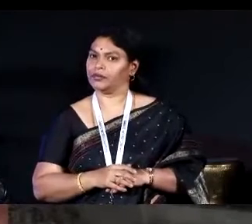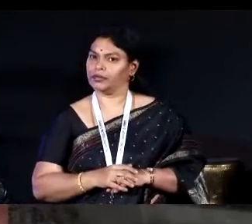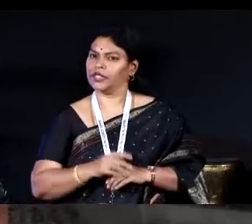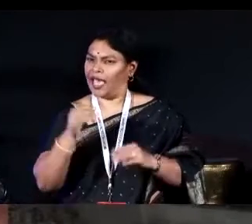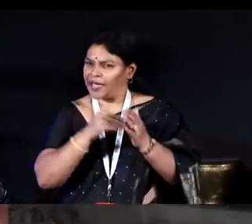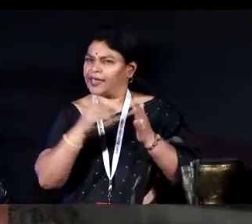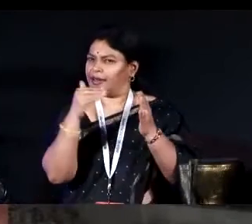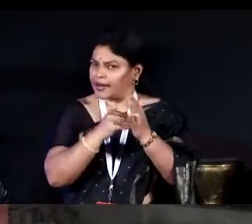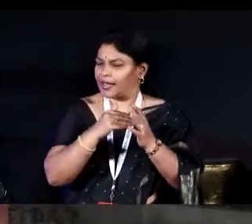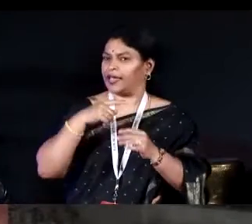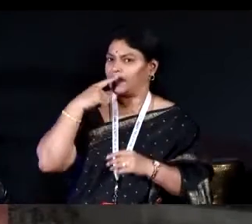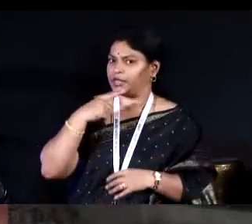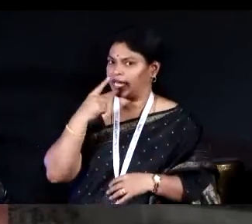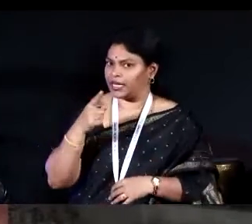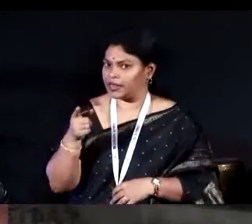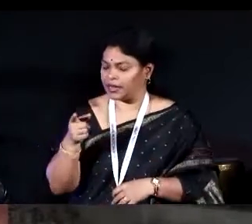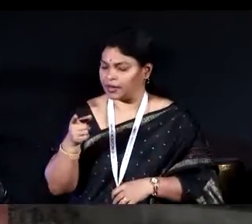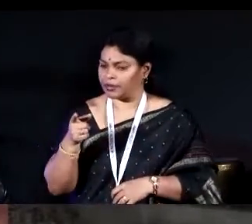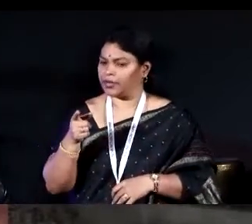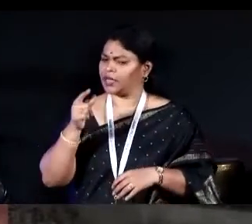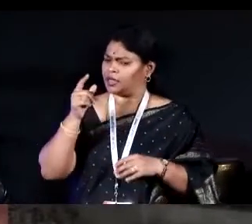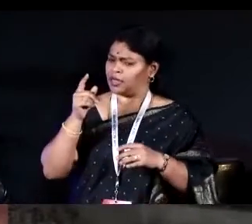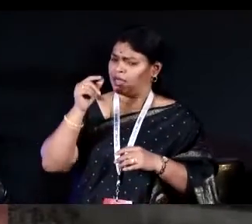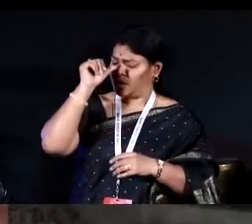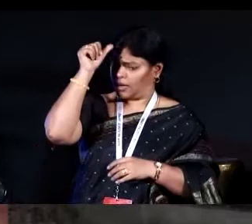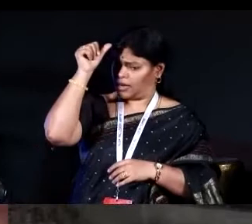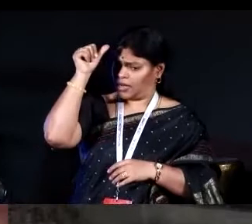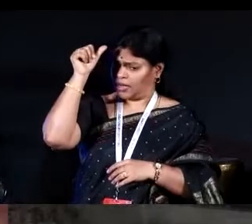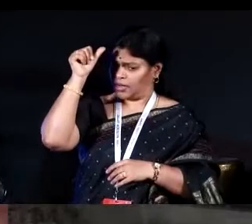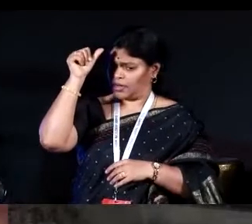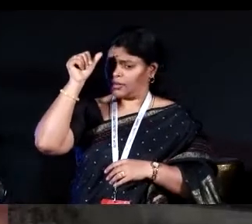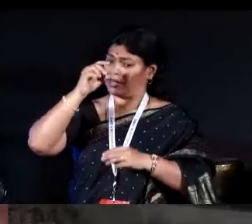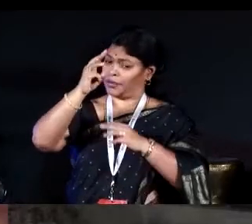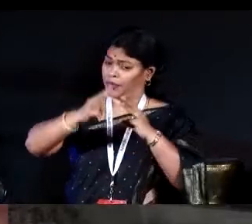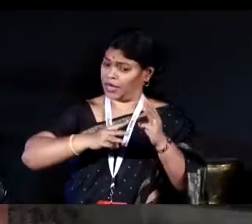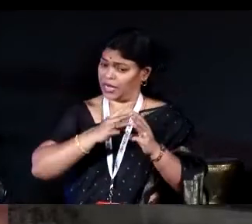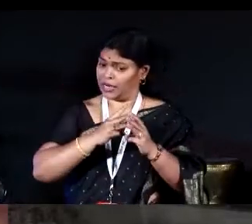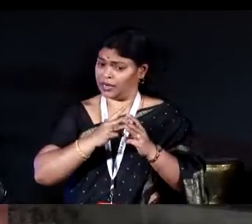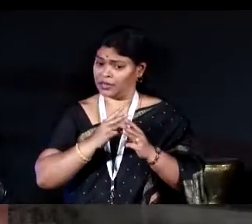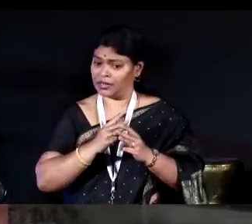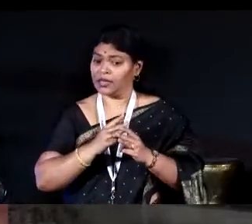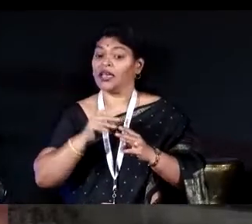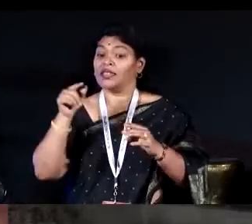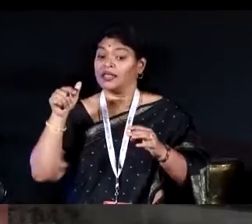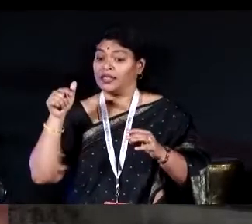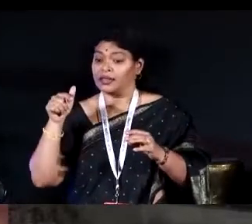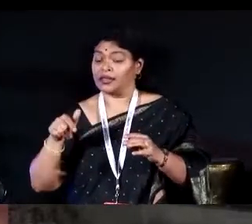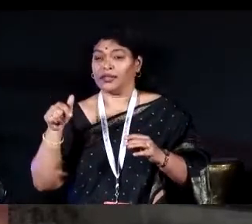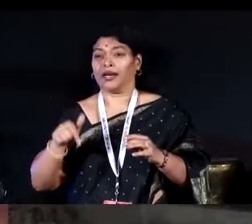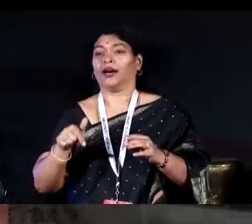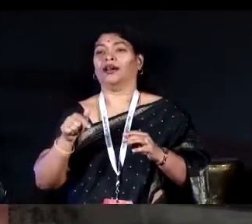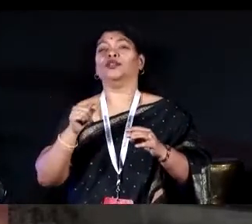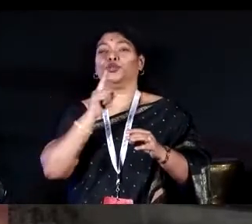again and again telling them, you know, the biggest problem in India and in the other part of the world is that our benchmarking is very low.